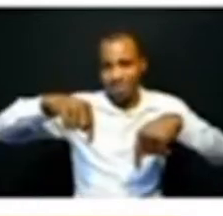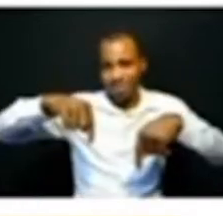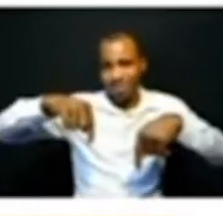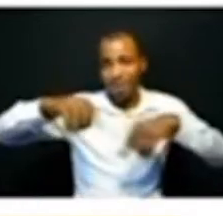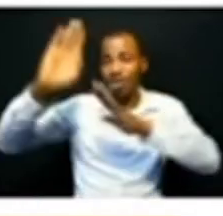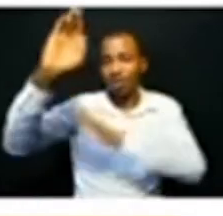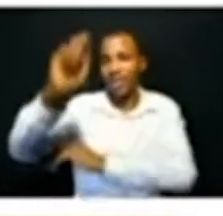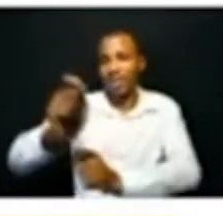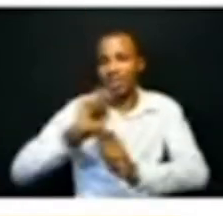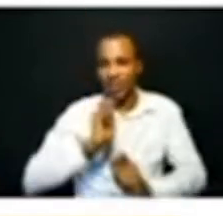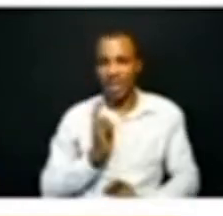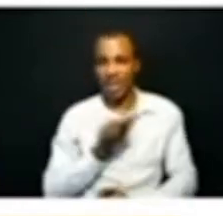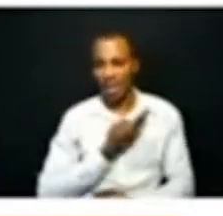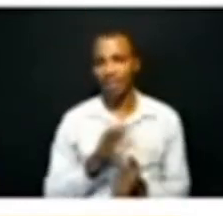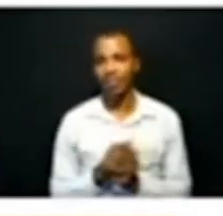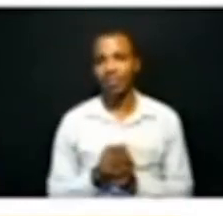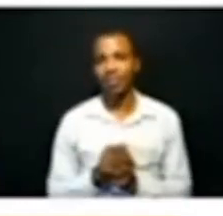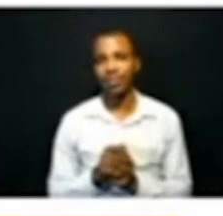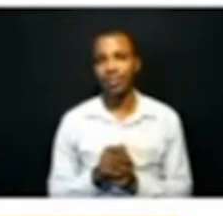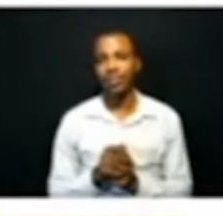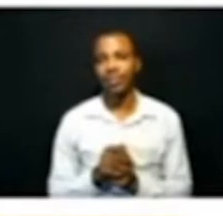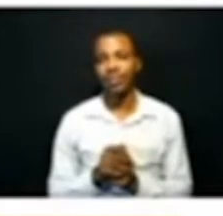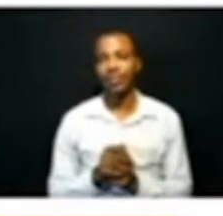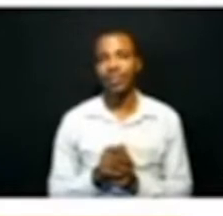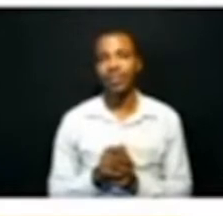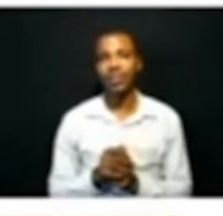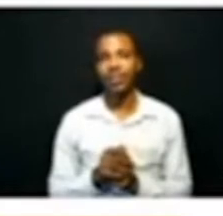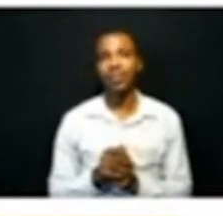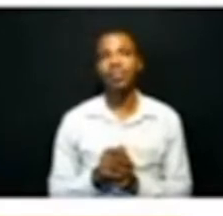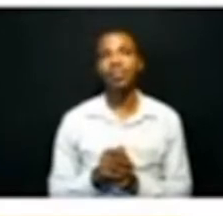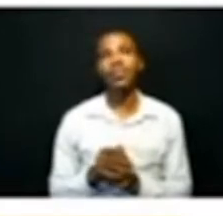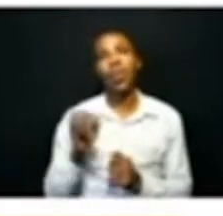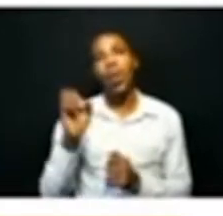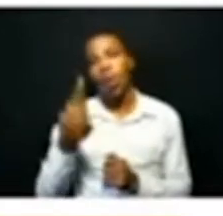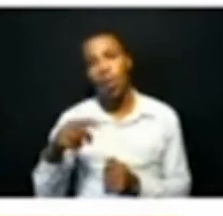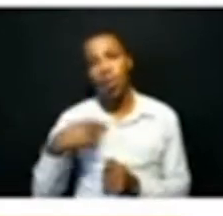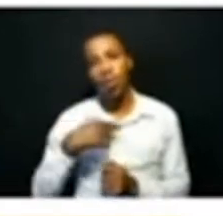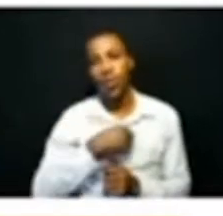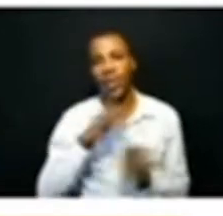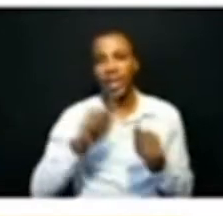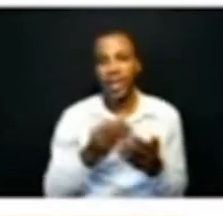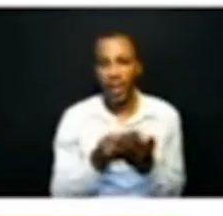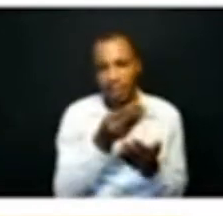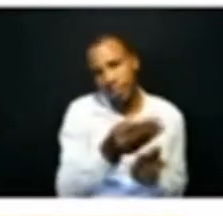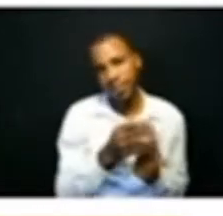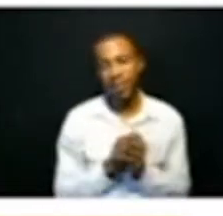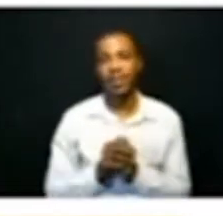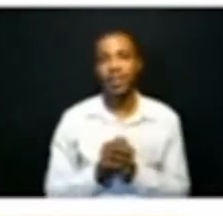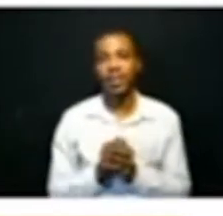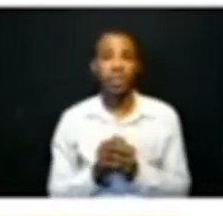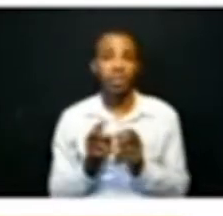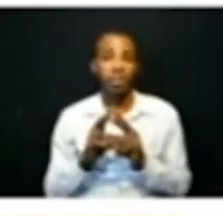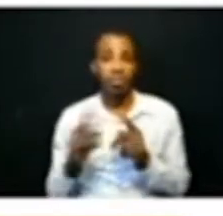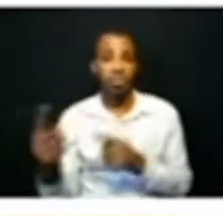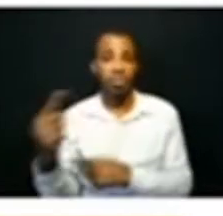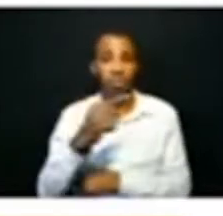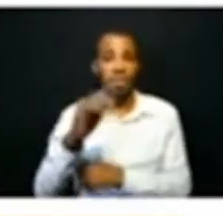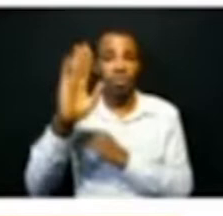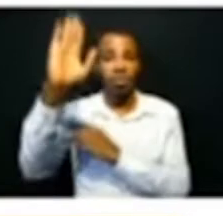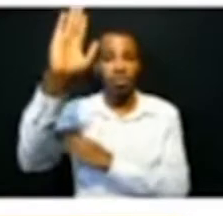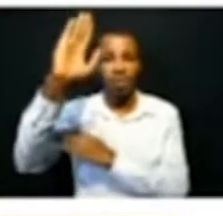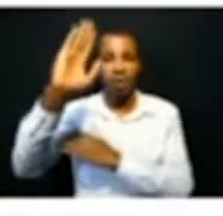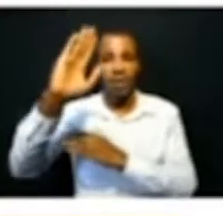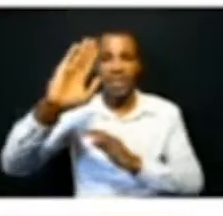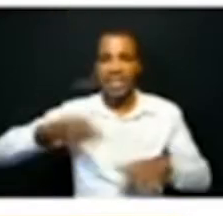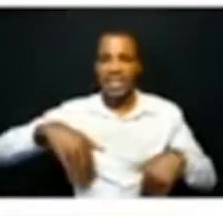has offered to us to afford so today is a gift that